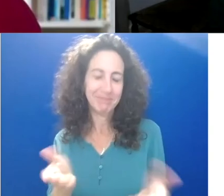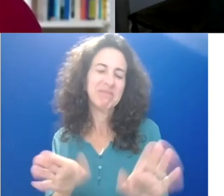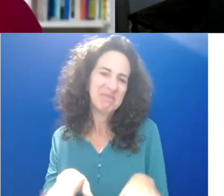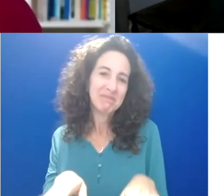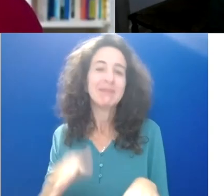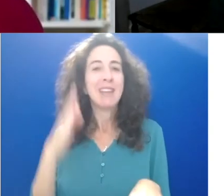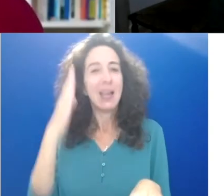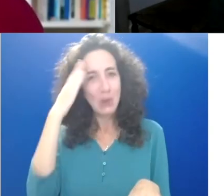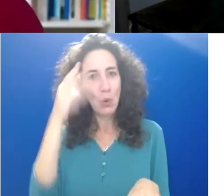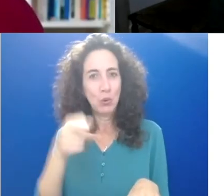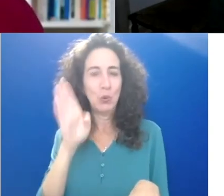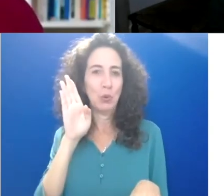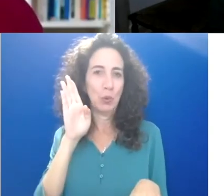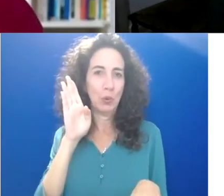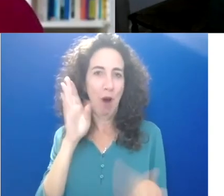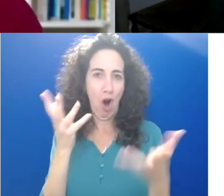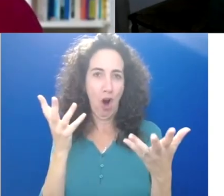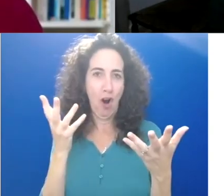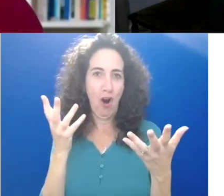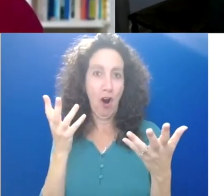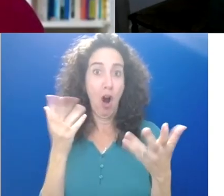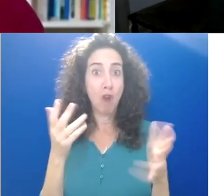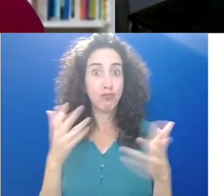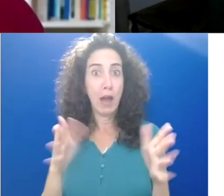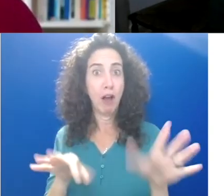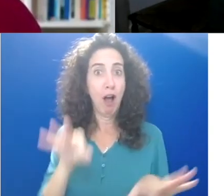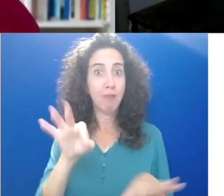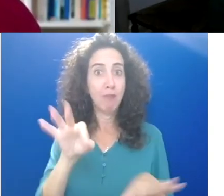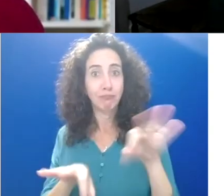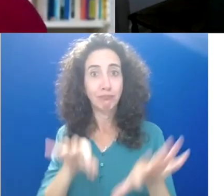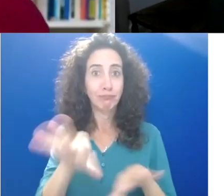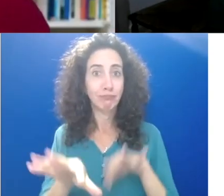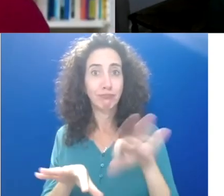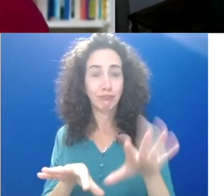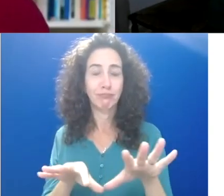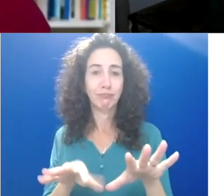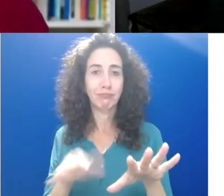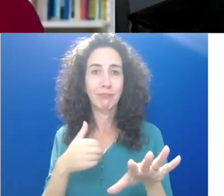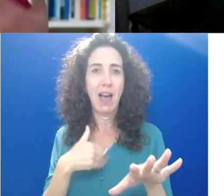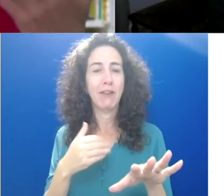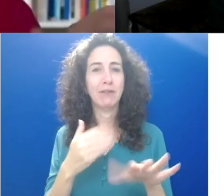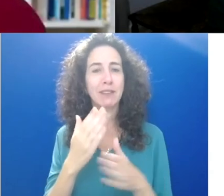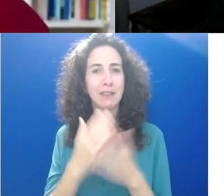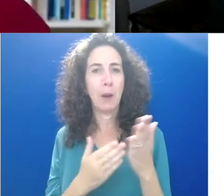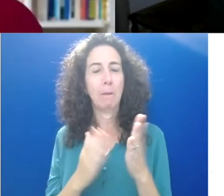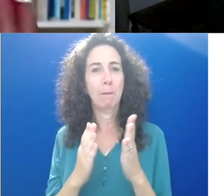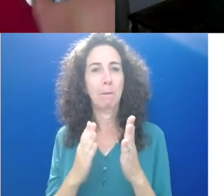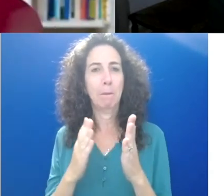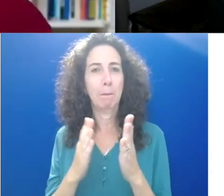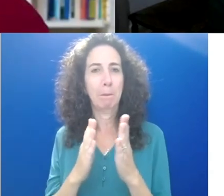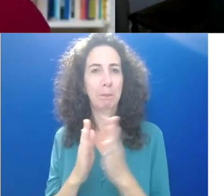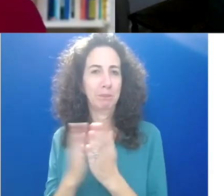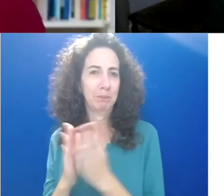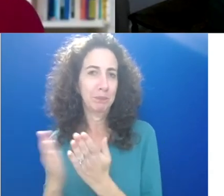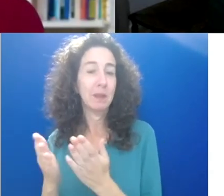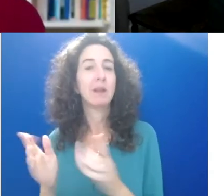provide us or have already provided us with some ancillary material, but if you can